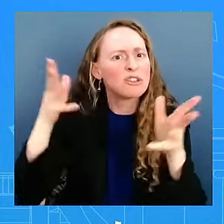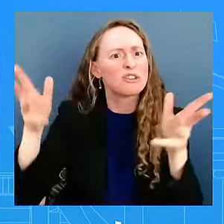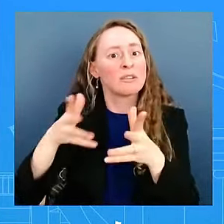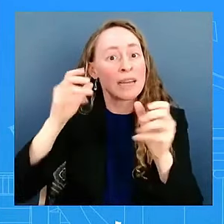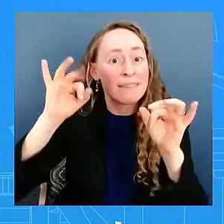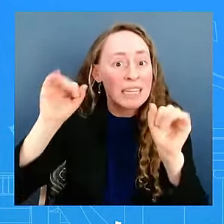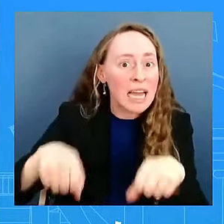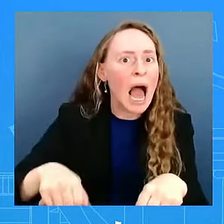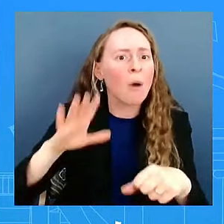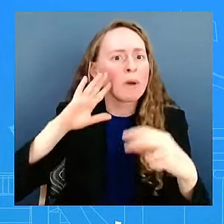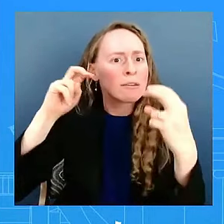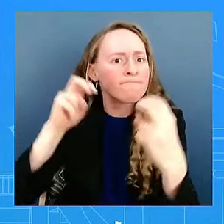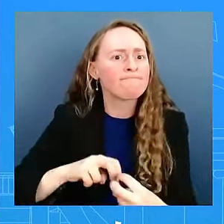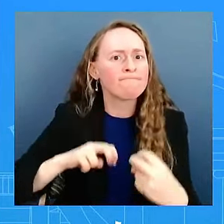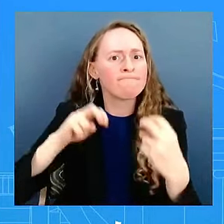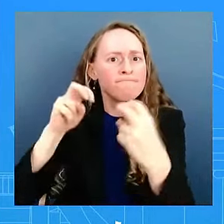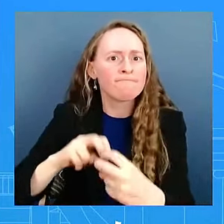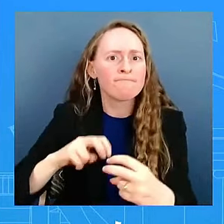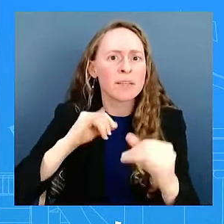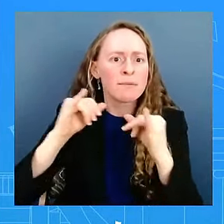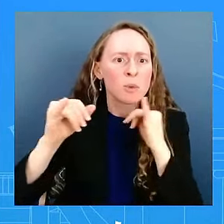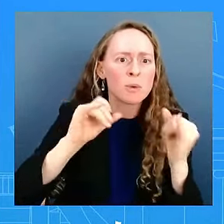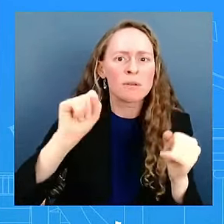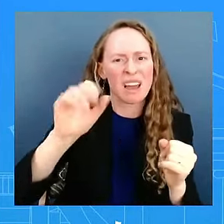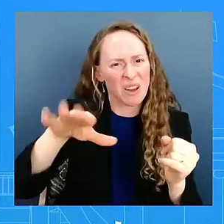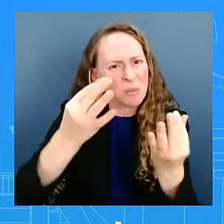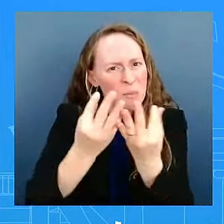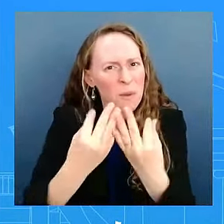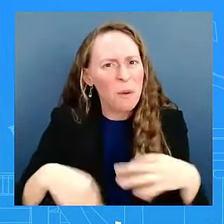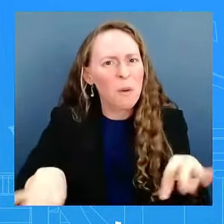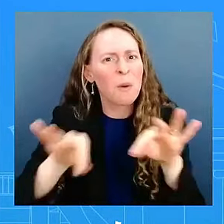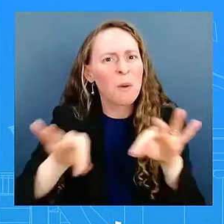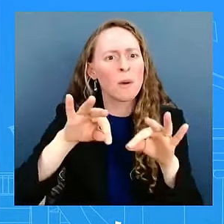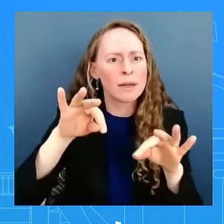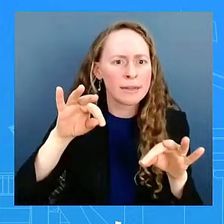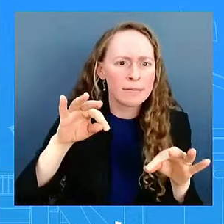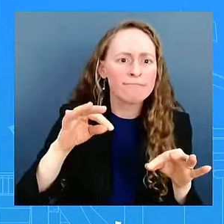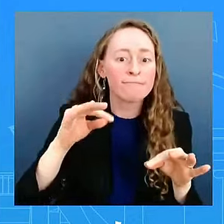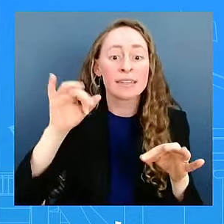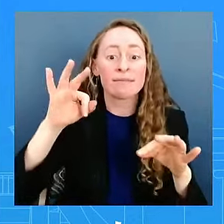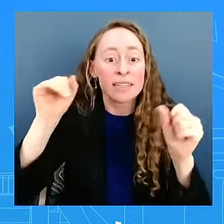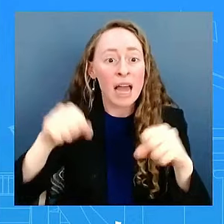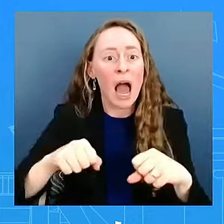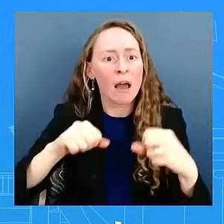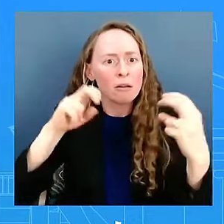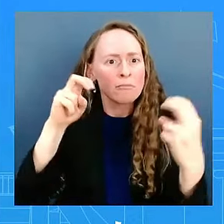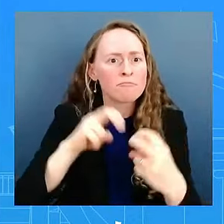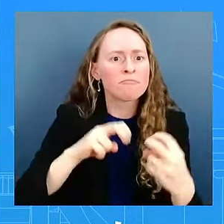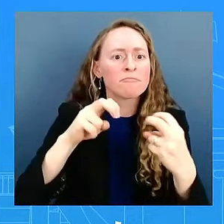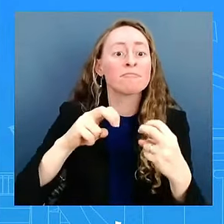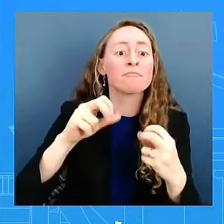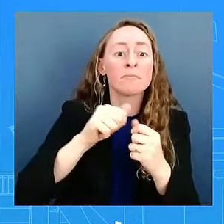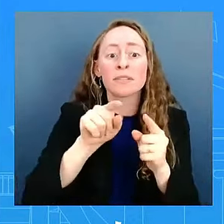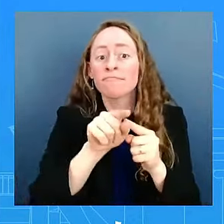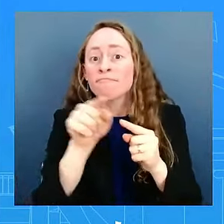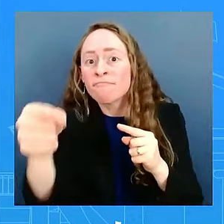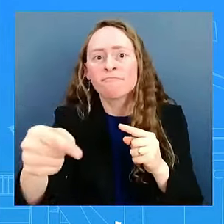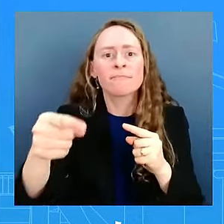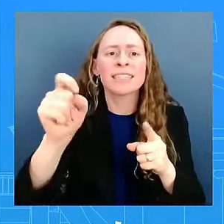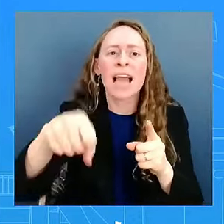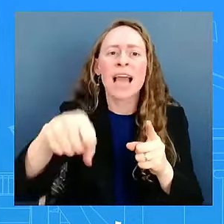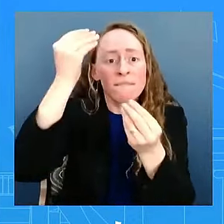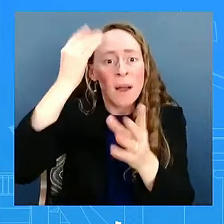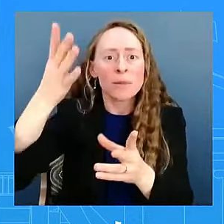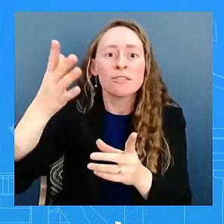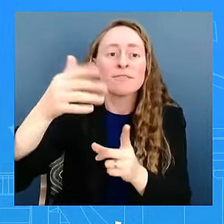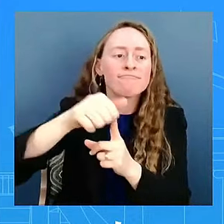that kind of entry point into the community. And so that is something that we have been very proud of doing the past three and a half years, and